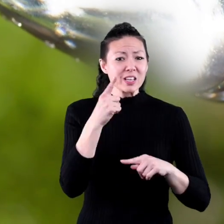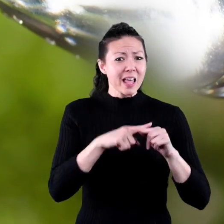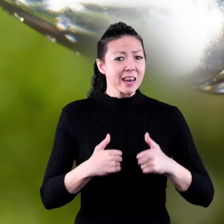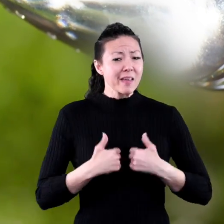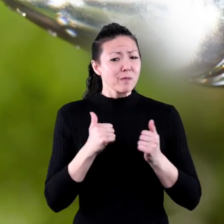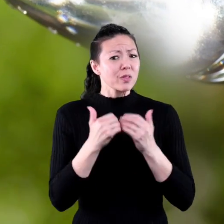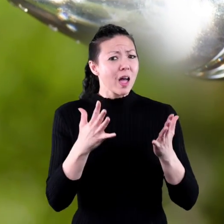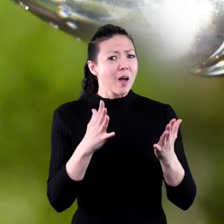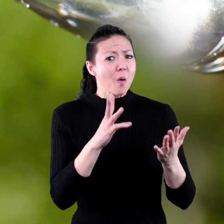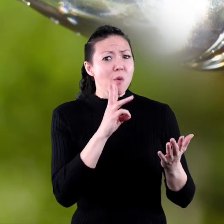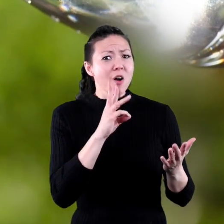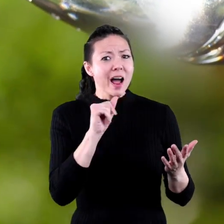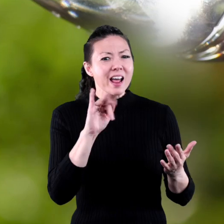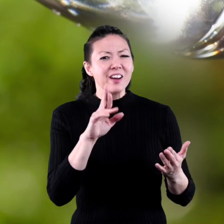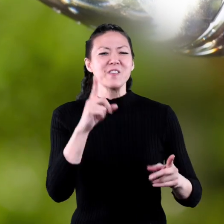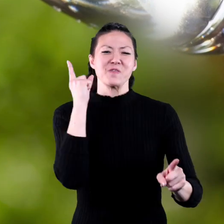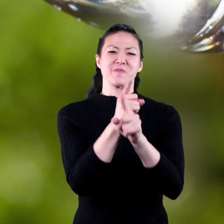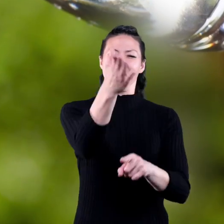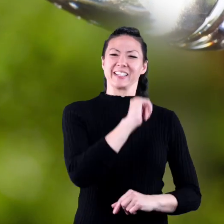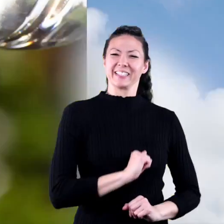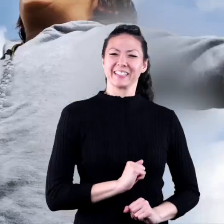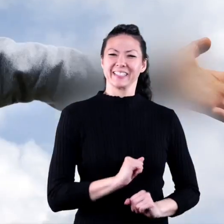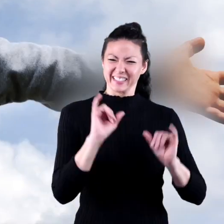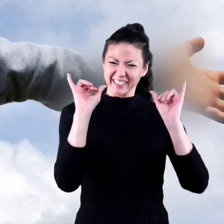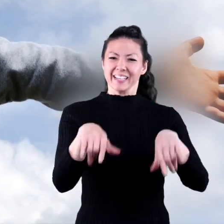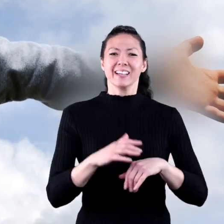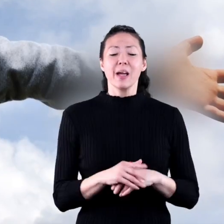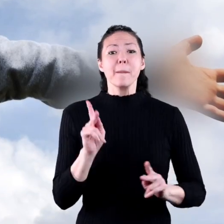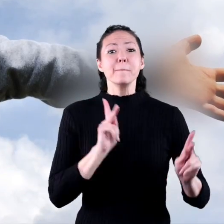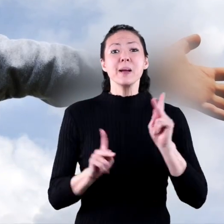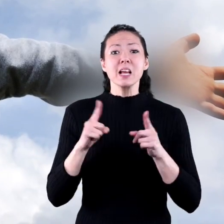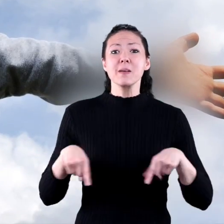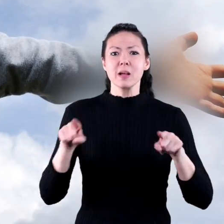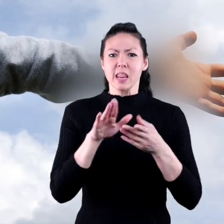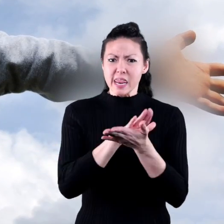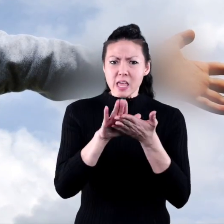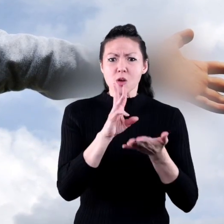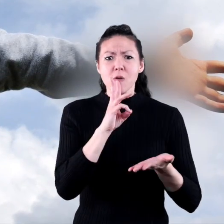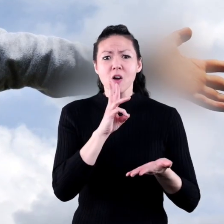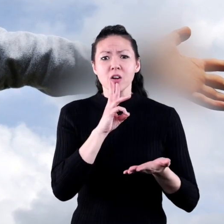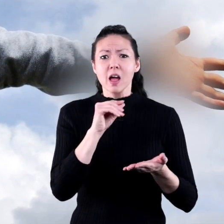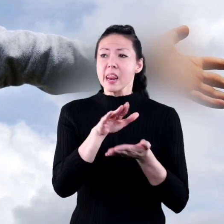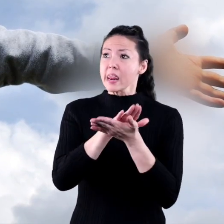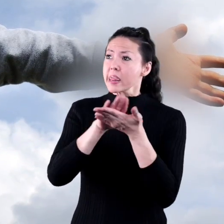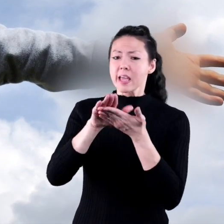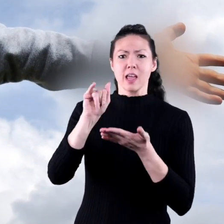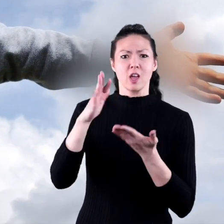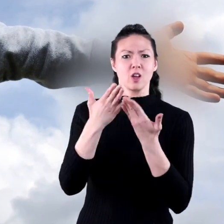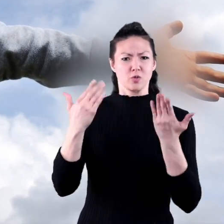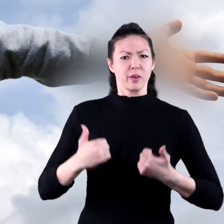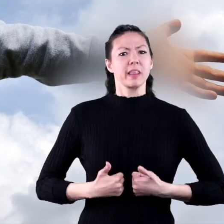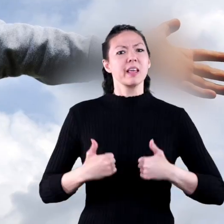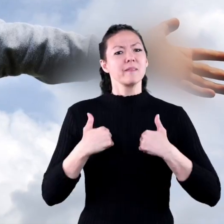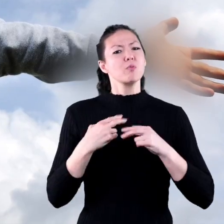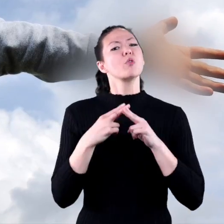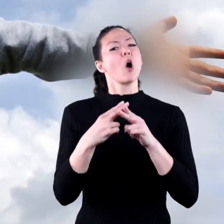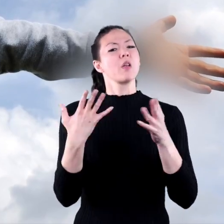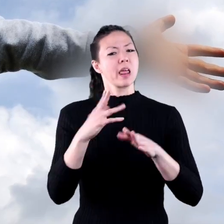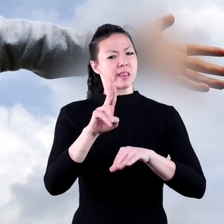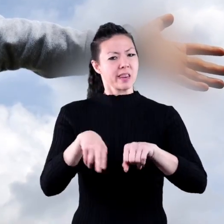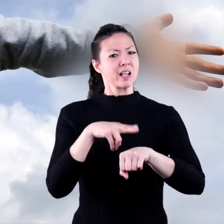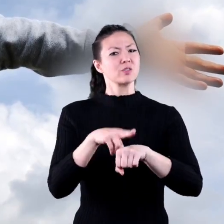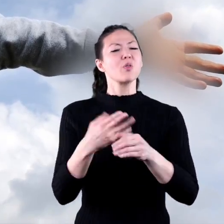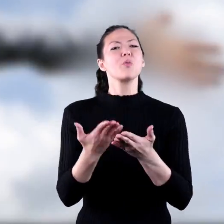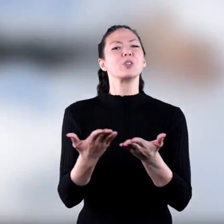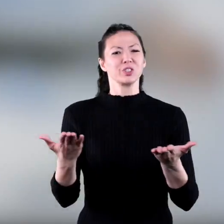said you can't live without water or air. Bingo! People need clean water and clean air to live. And these are